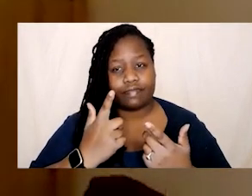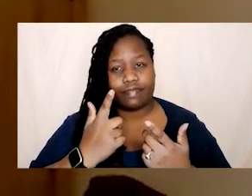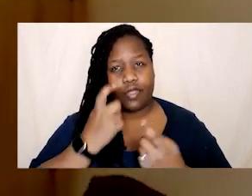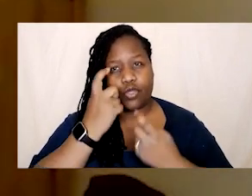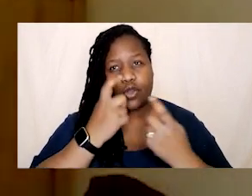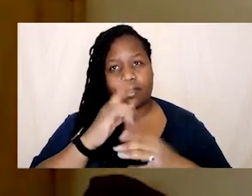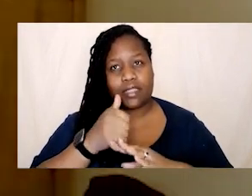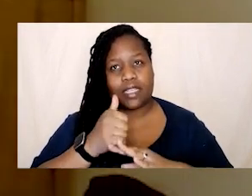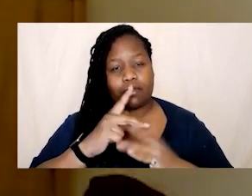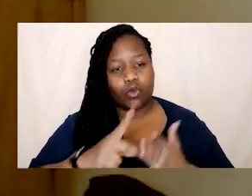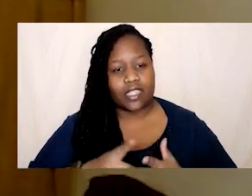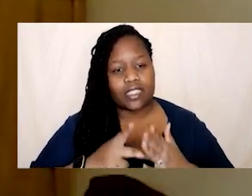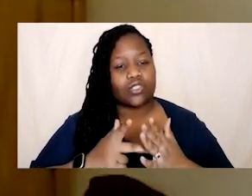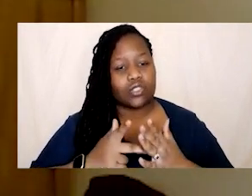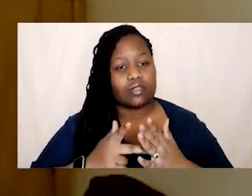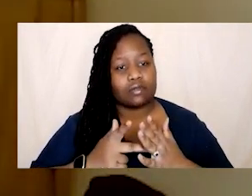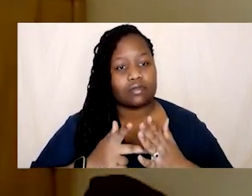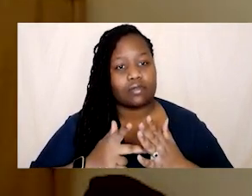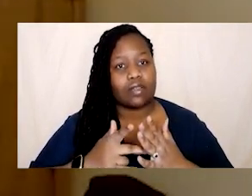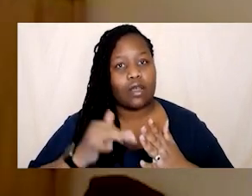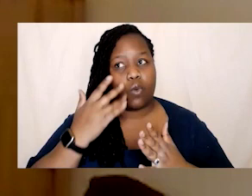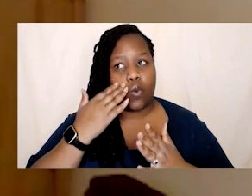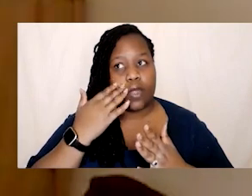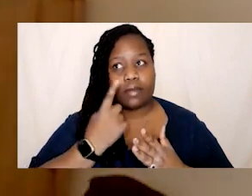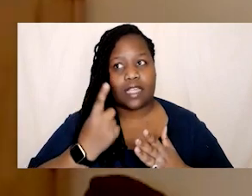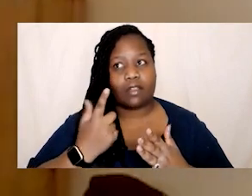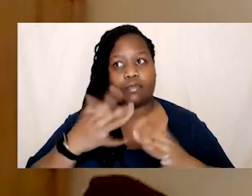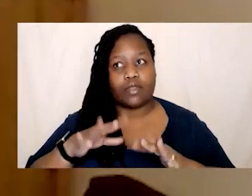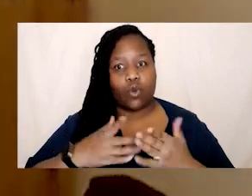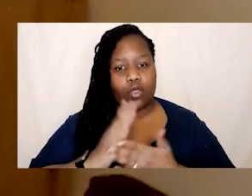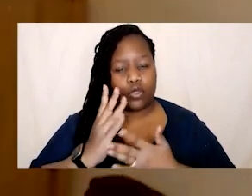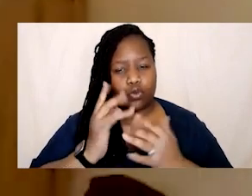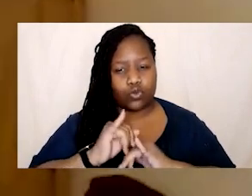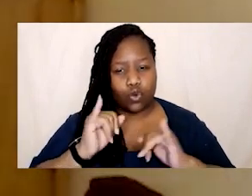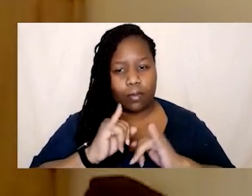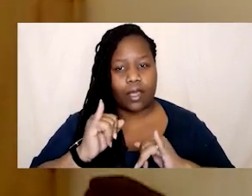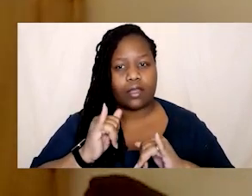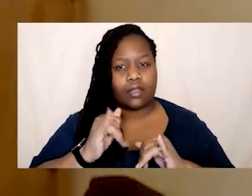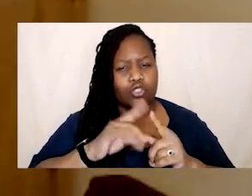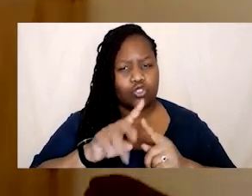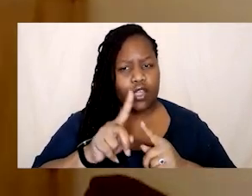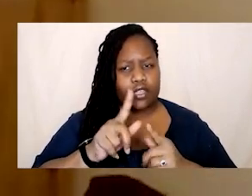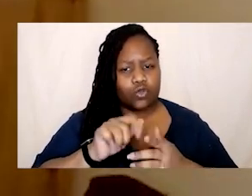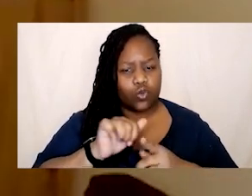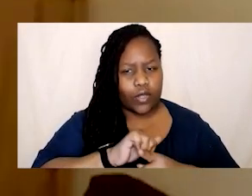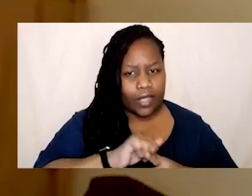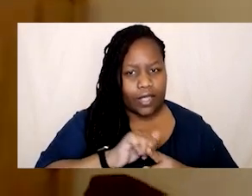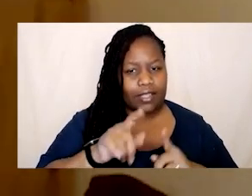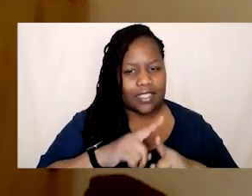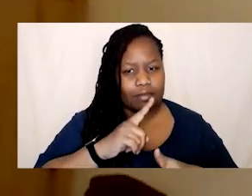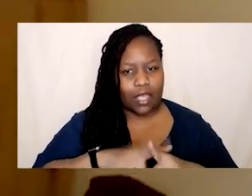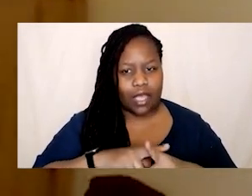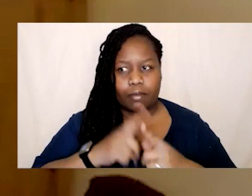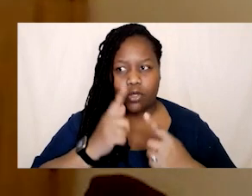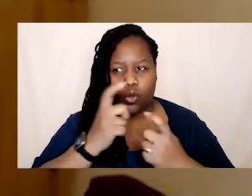um and I think you know you were trying to heal and trying to seek justice at the same time um so tell us a little bit more